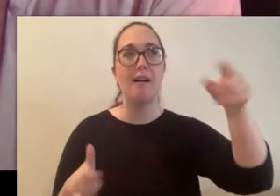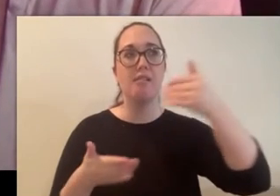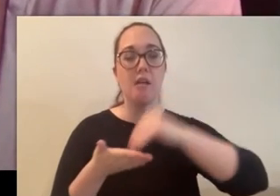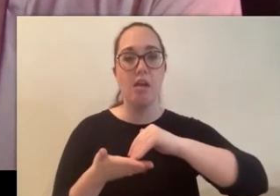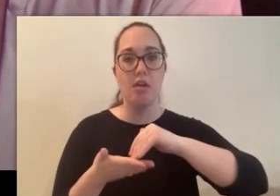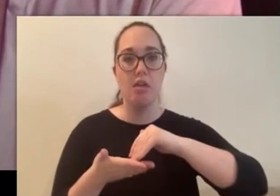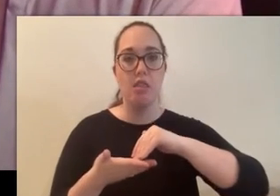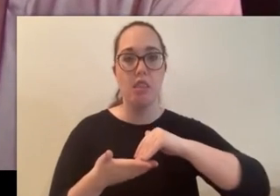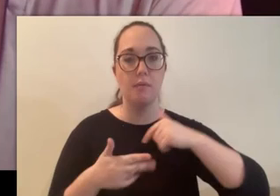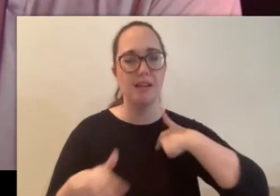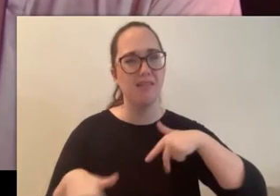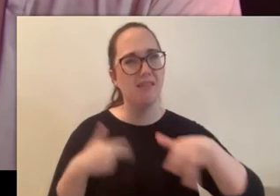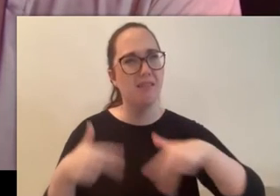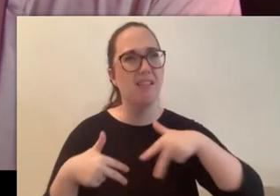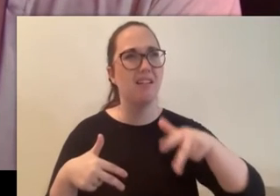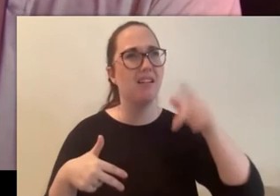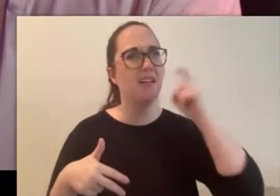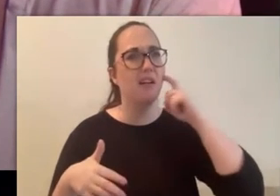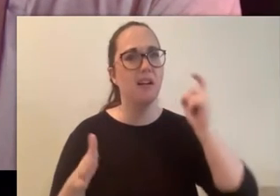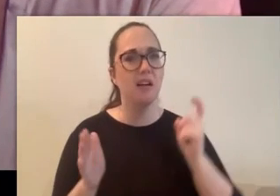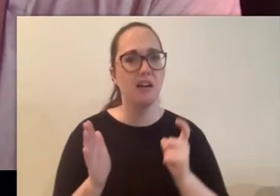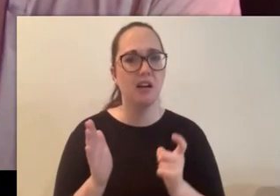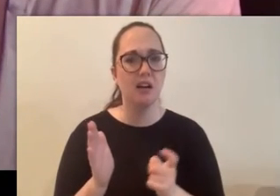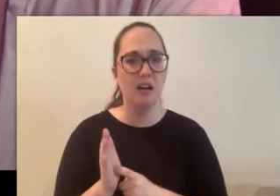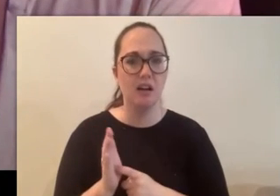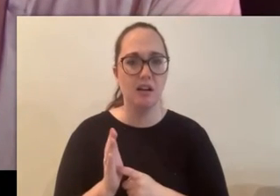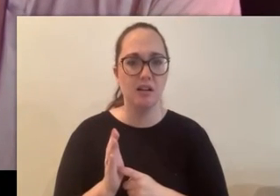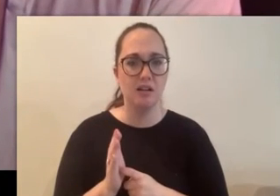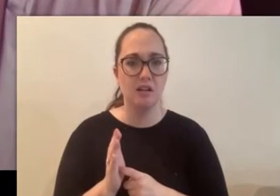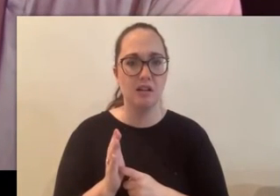but it grew a little bit louder